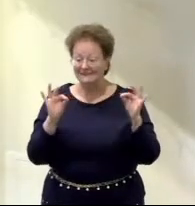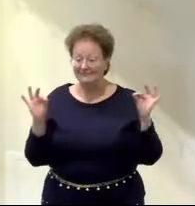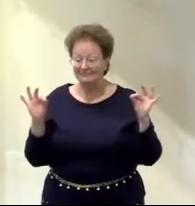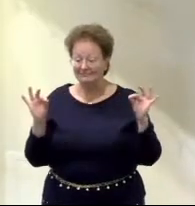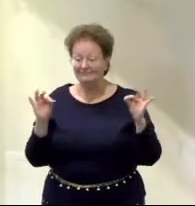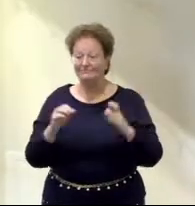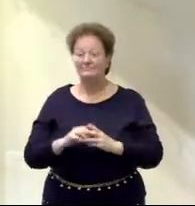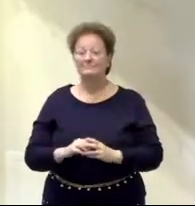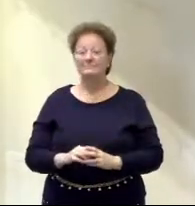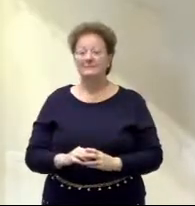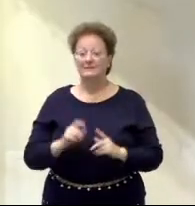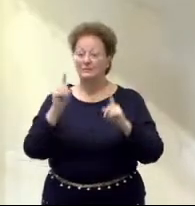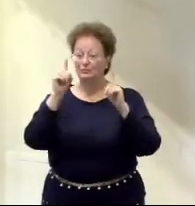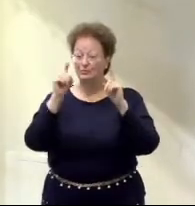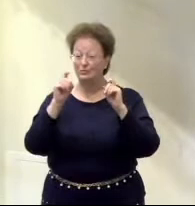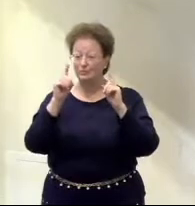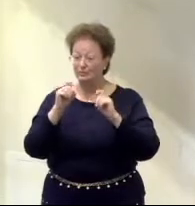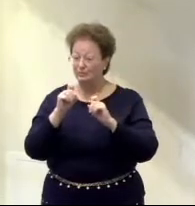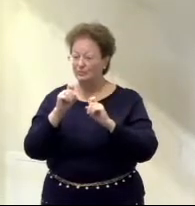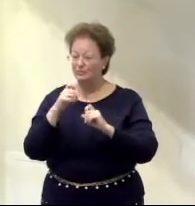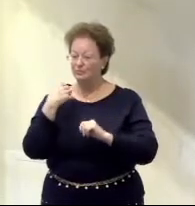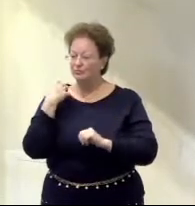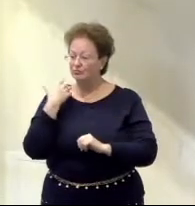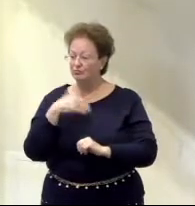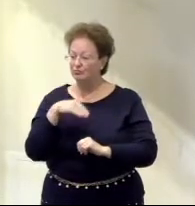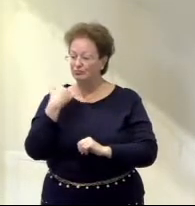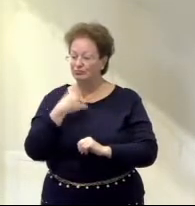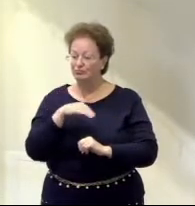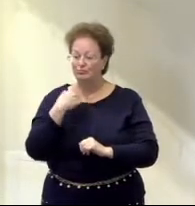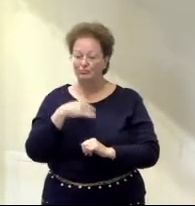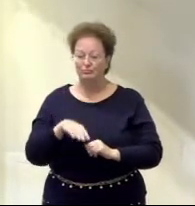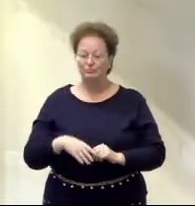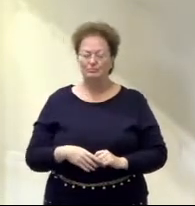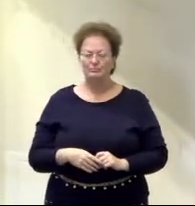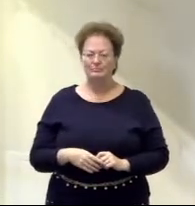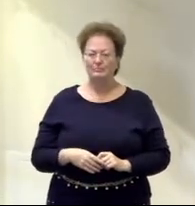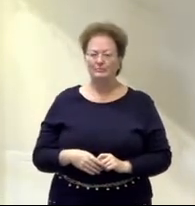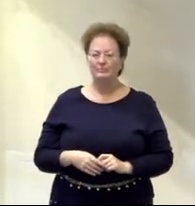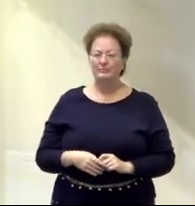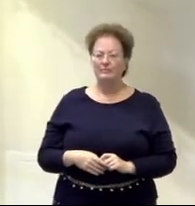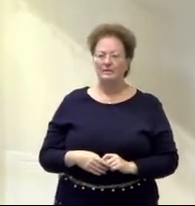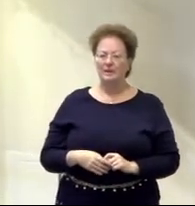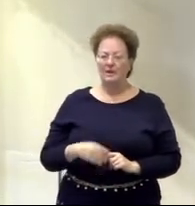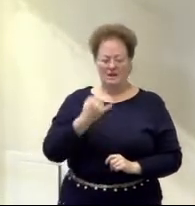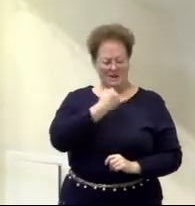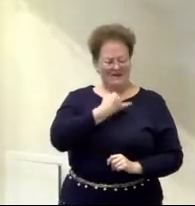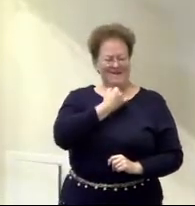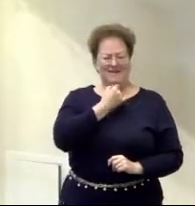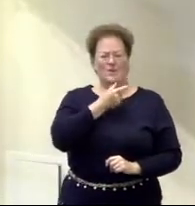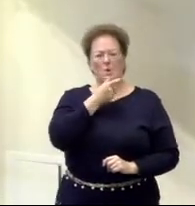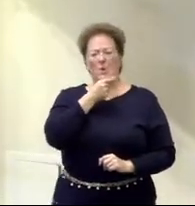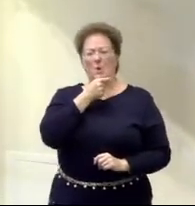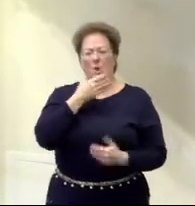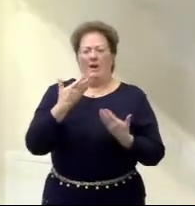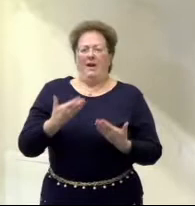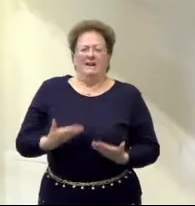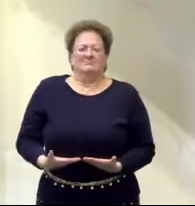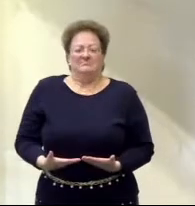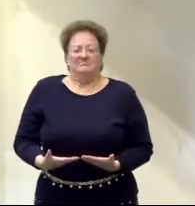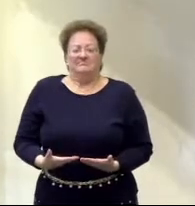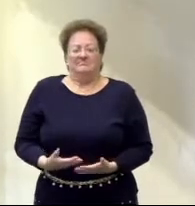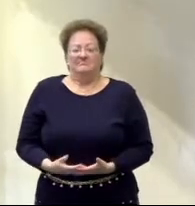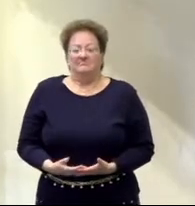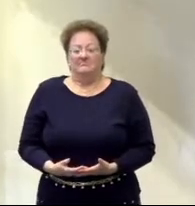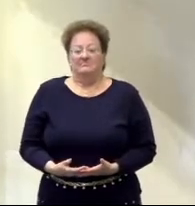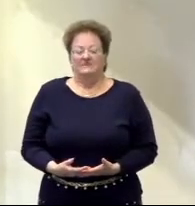profound question, don't they? A question that revolves around our identity. Who am I? And it's a question that